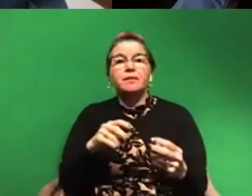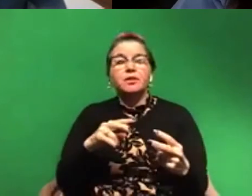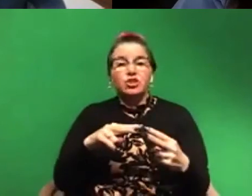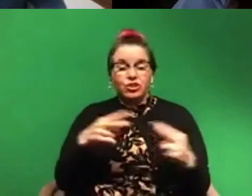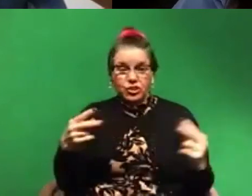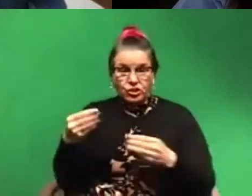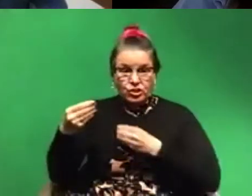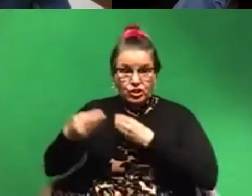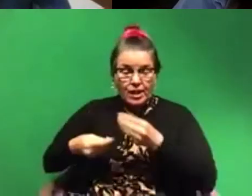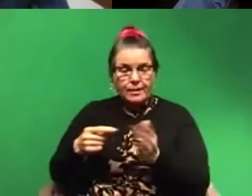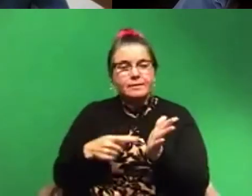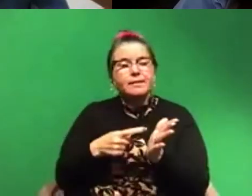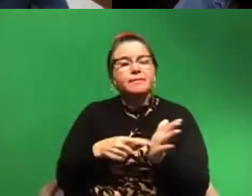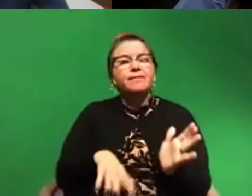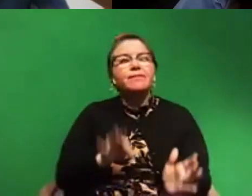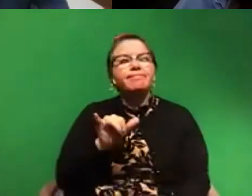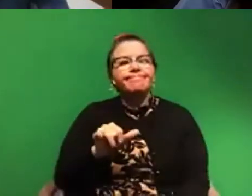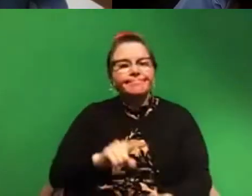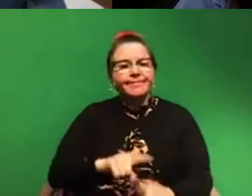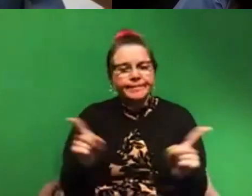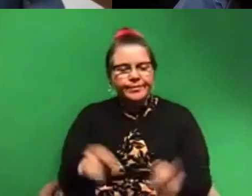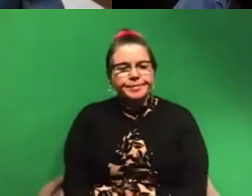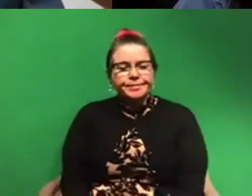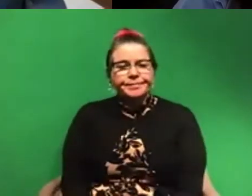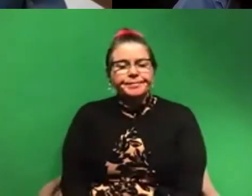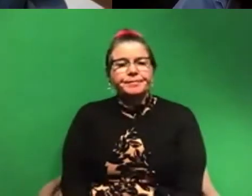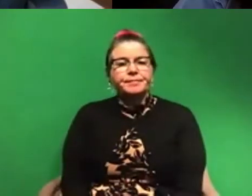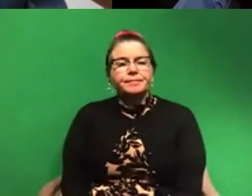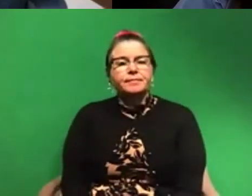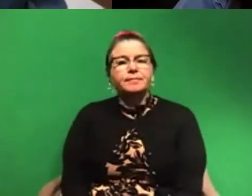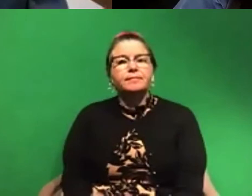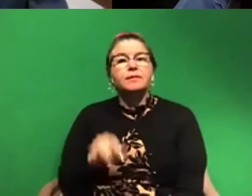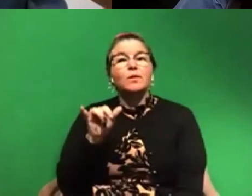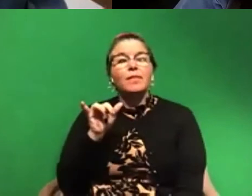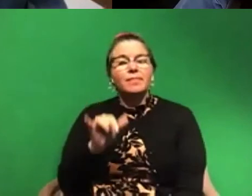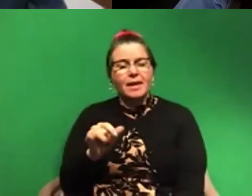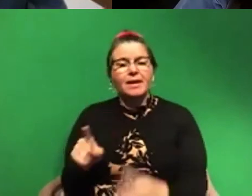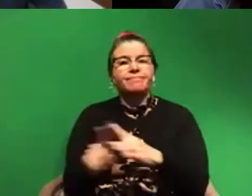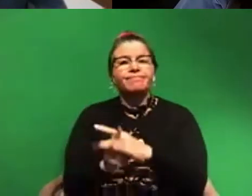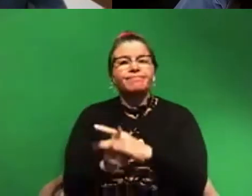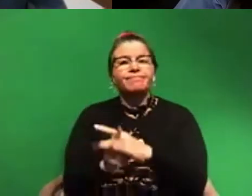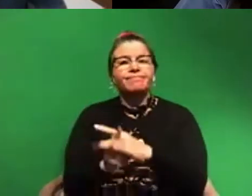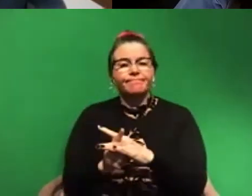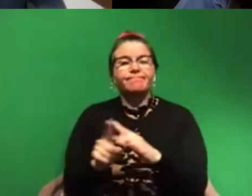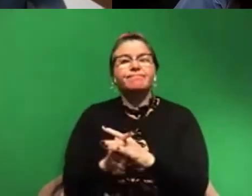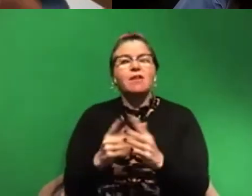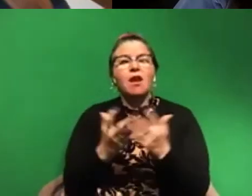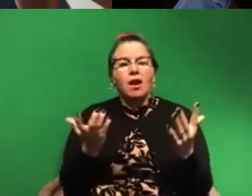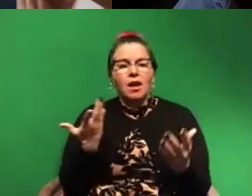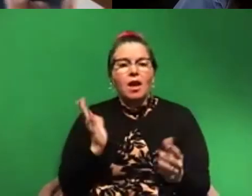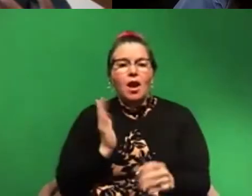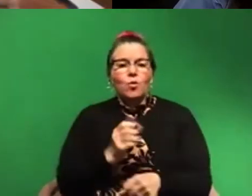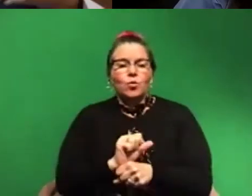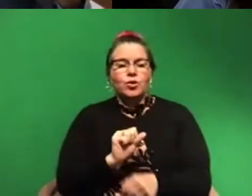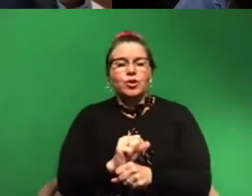sometimes we discover they are different. And so that's cropping up a lot in the work we do. So things that we